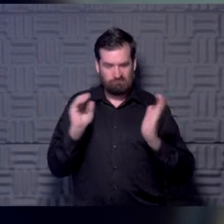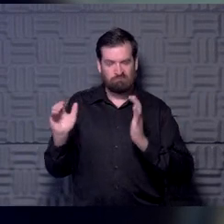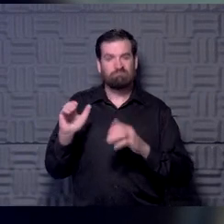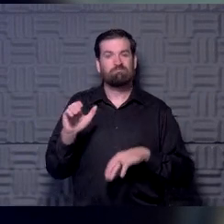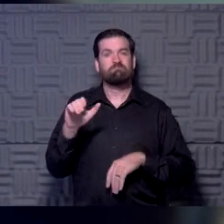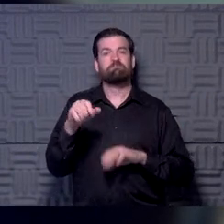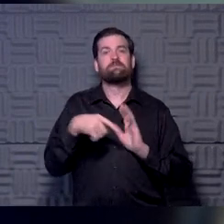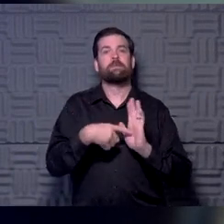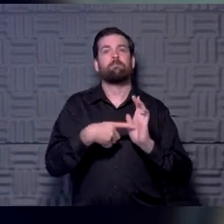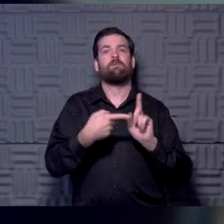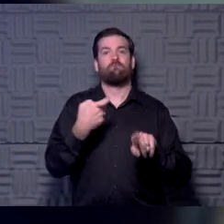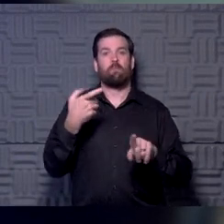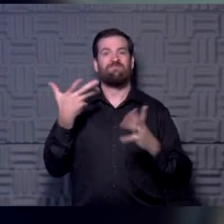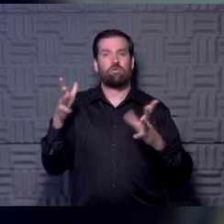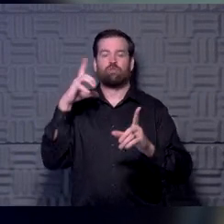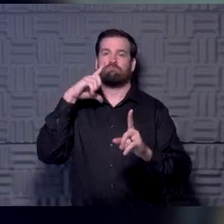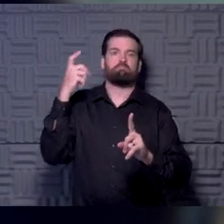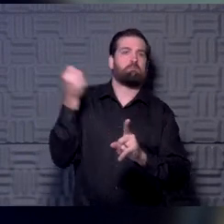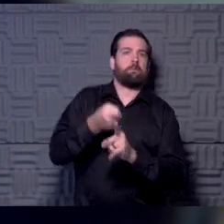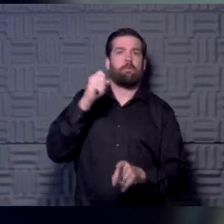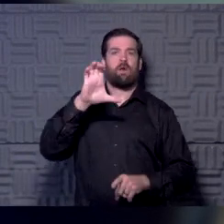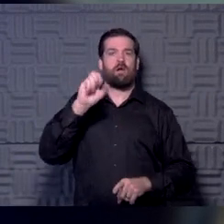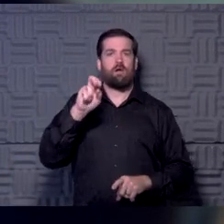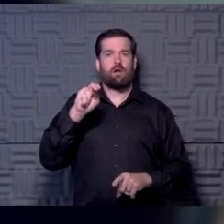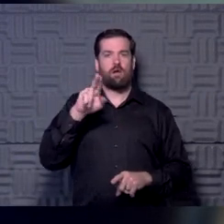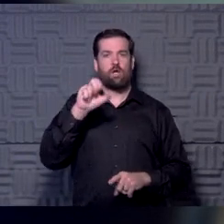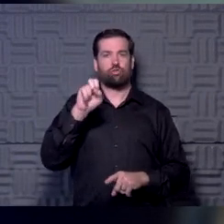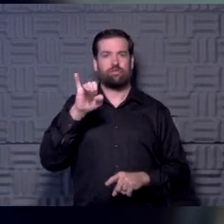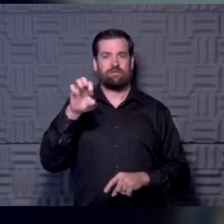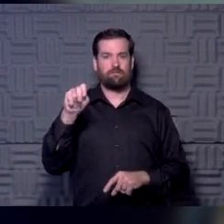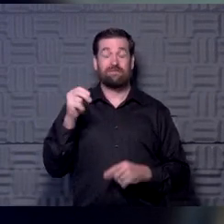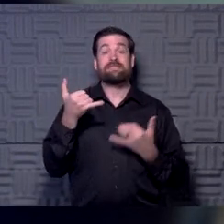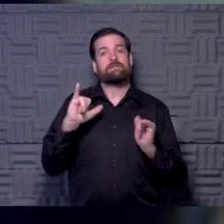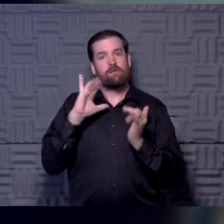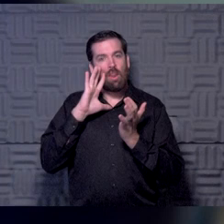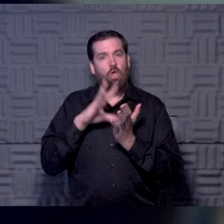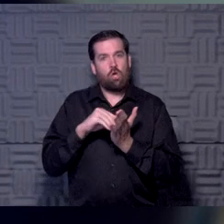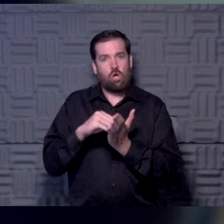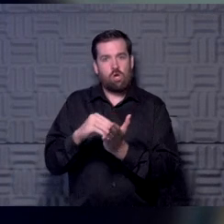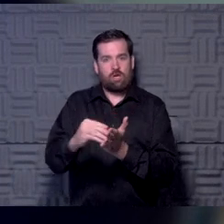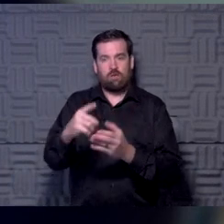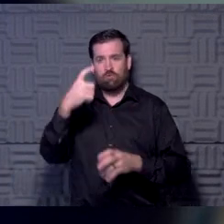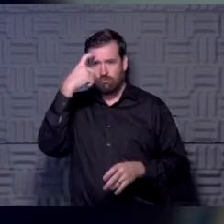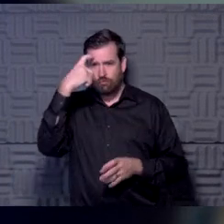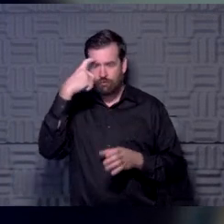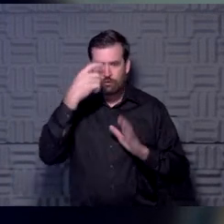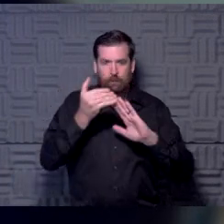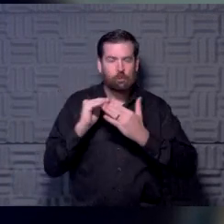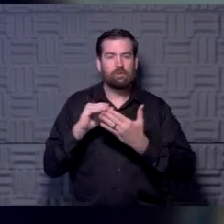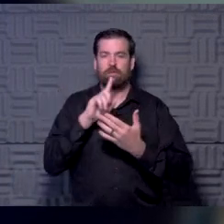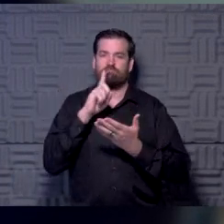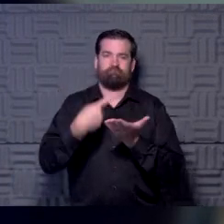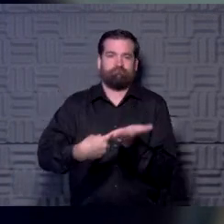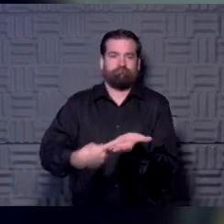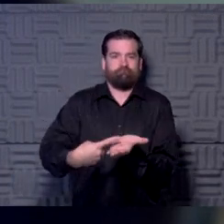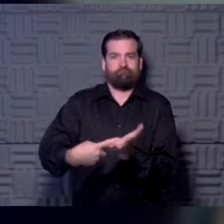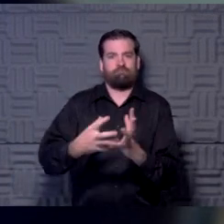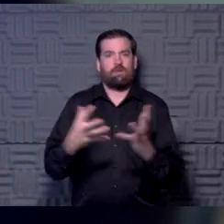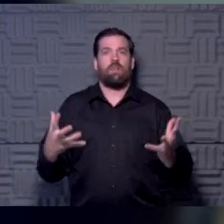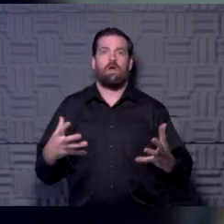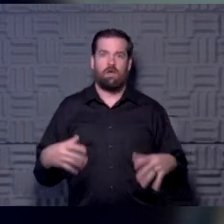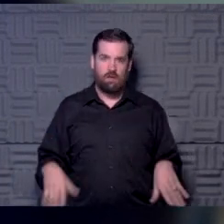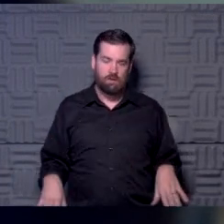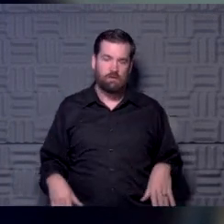that you might see after a concussion. And so we're still learning about that. The neurology community has really been talking a lot about this